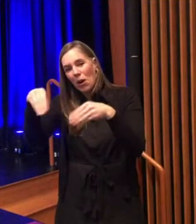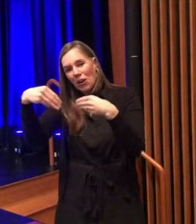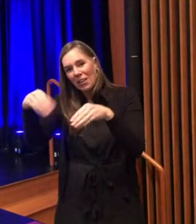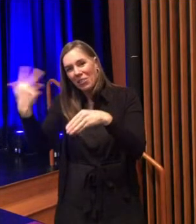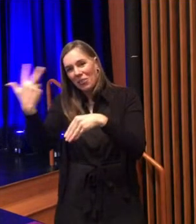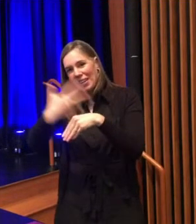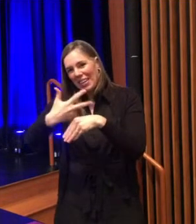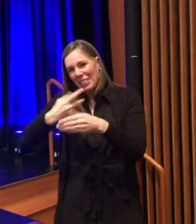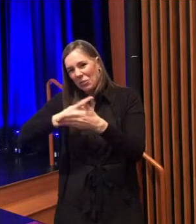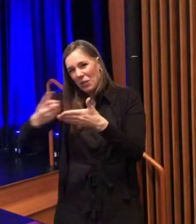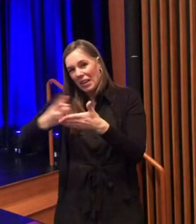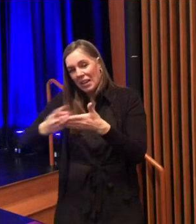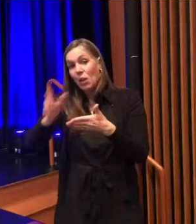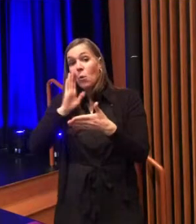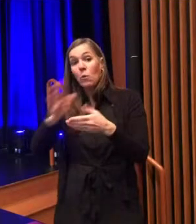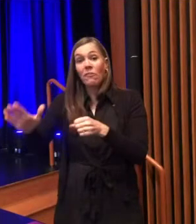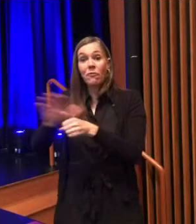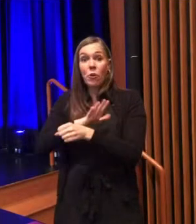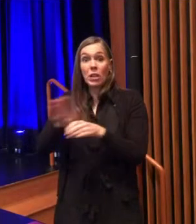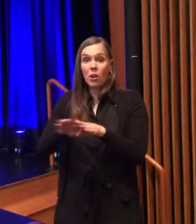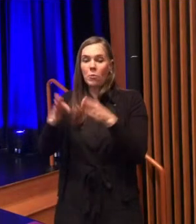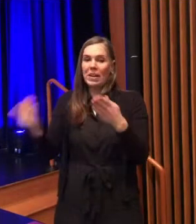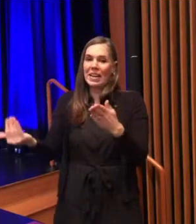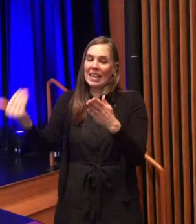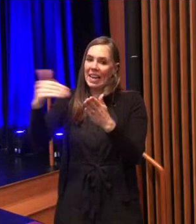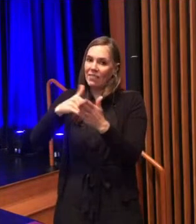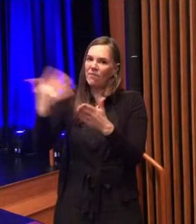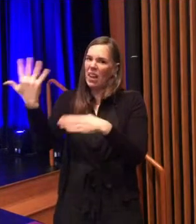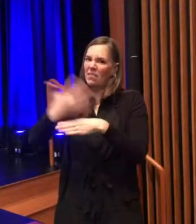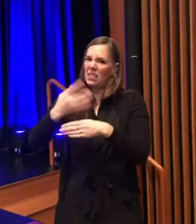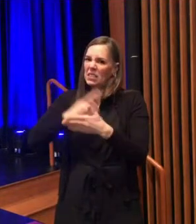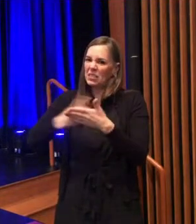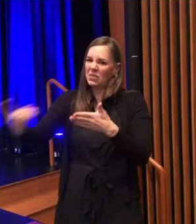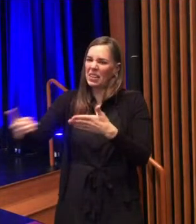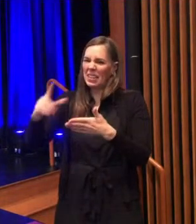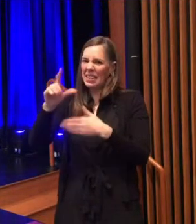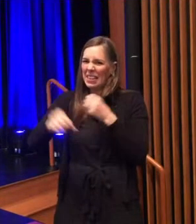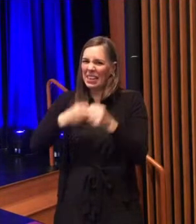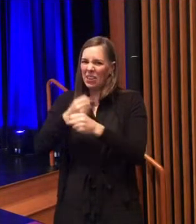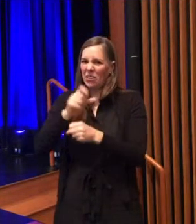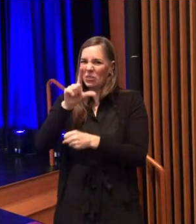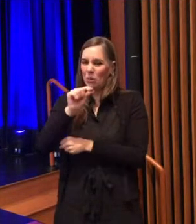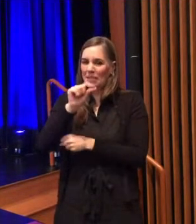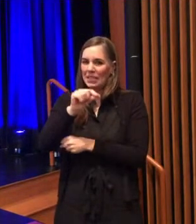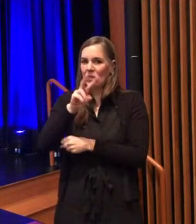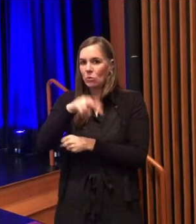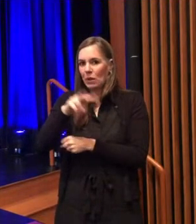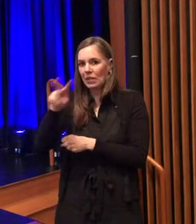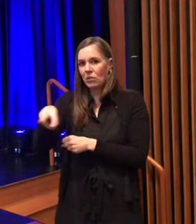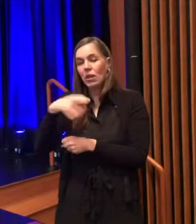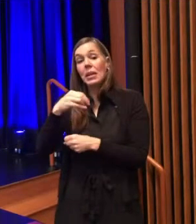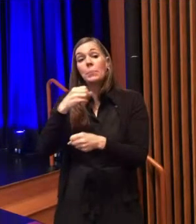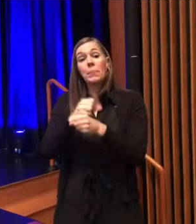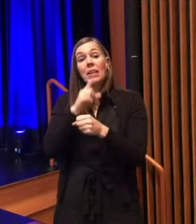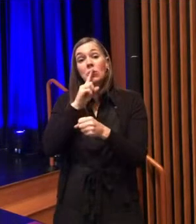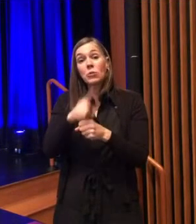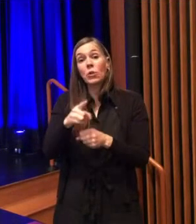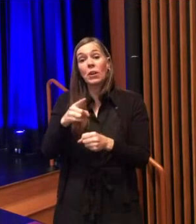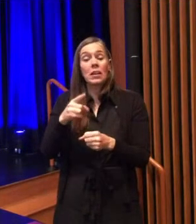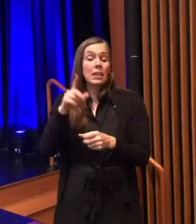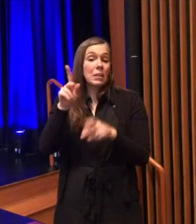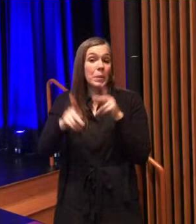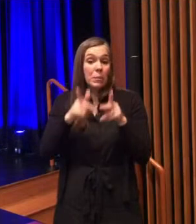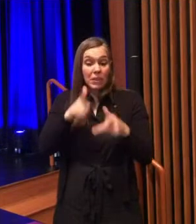reopen in 22 and continue to work to ensure the vibrancy of our downtown and our neighborhoods for residents and visitors alike making